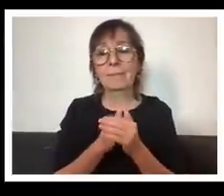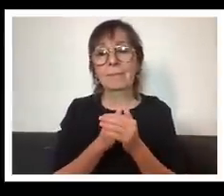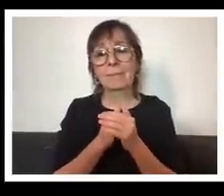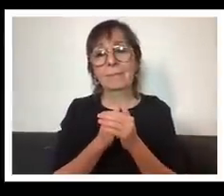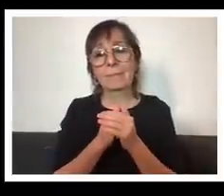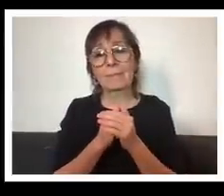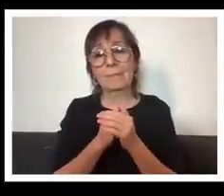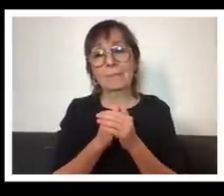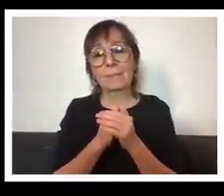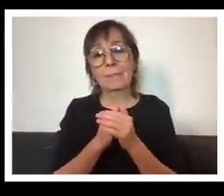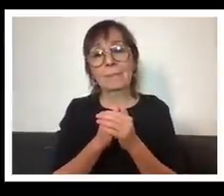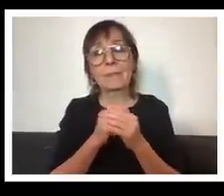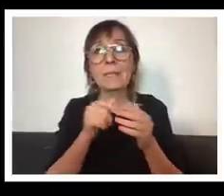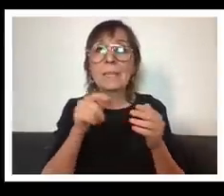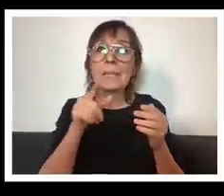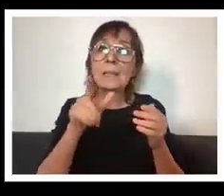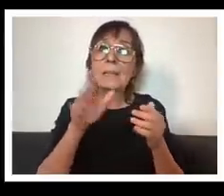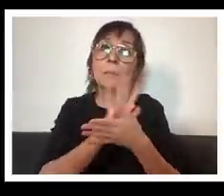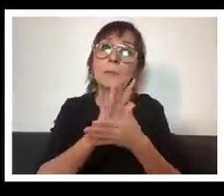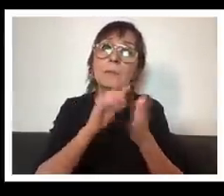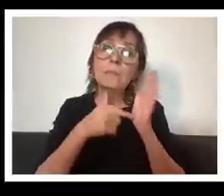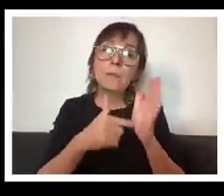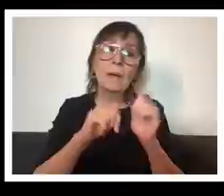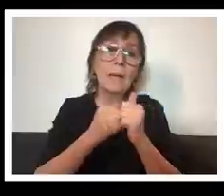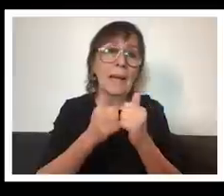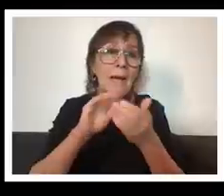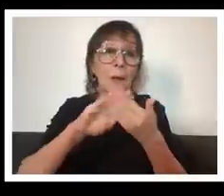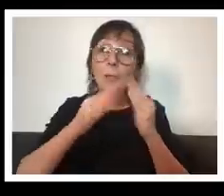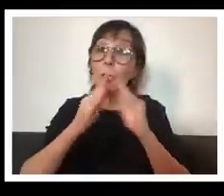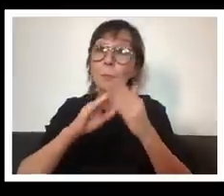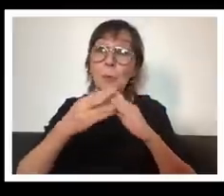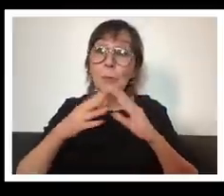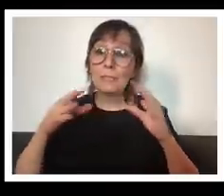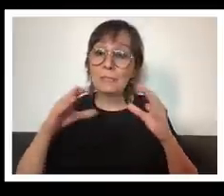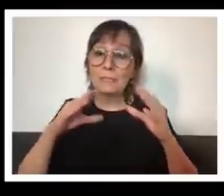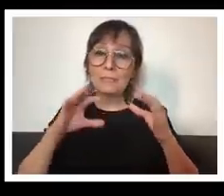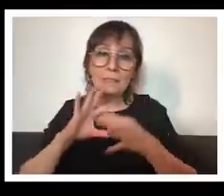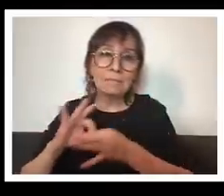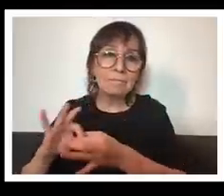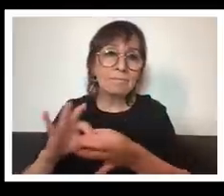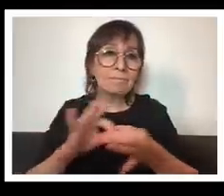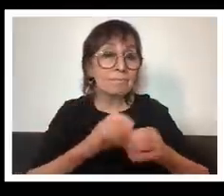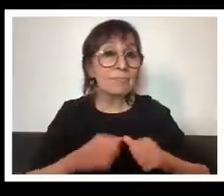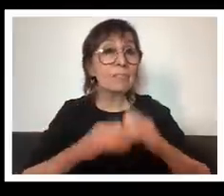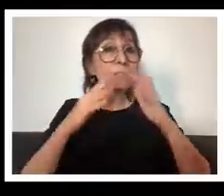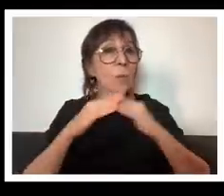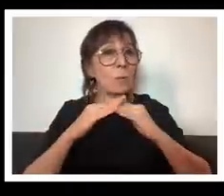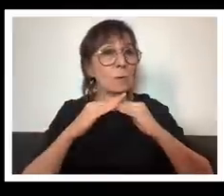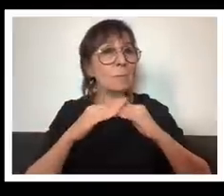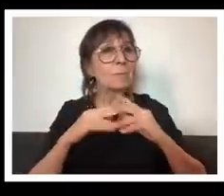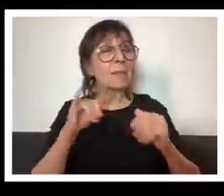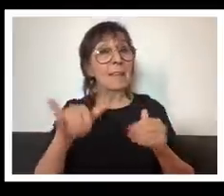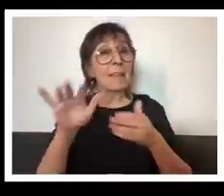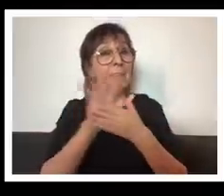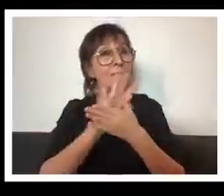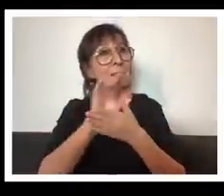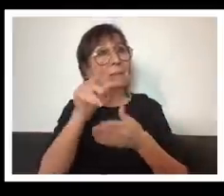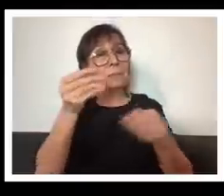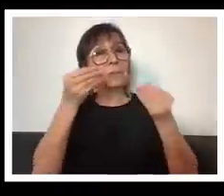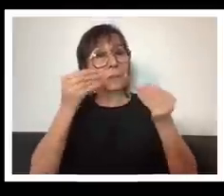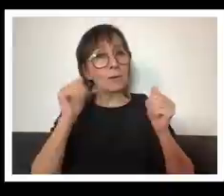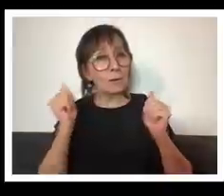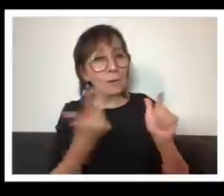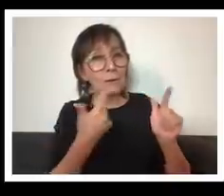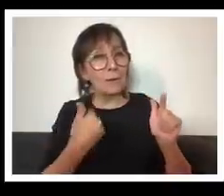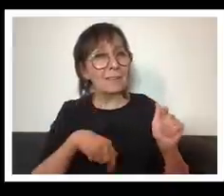uh it spoke to how communities get formed it uh taught uh